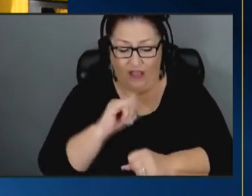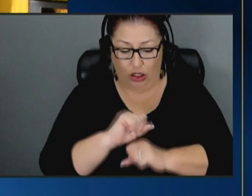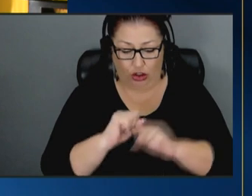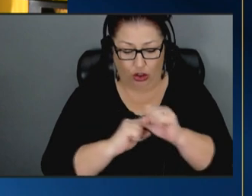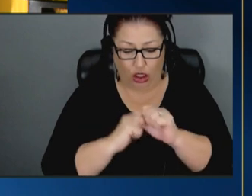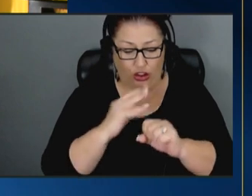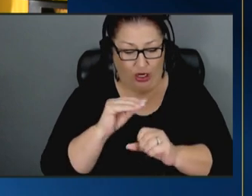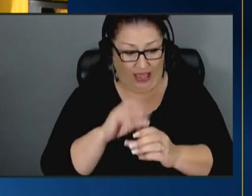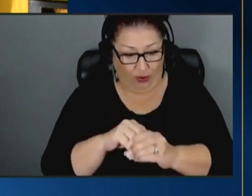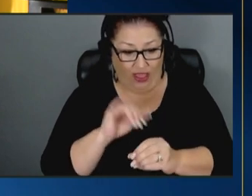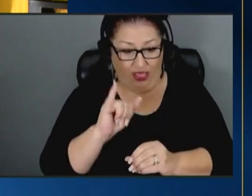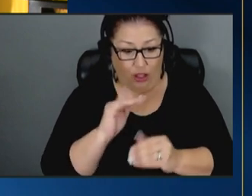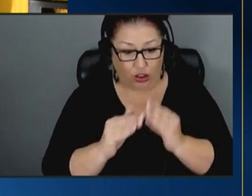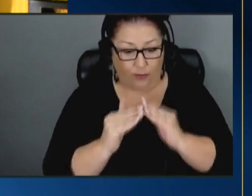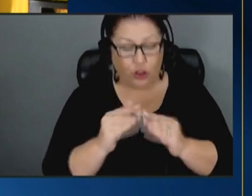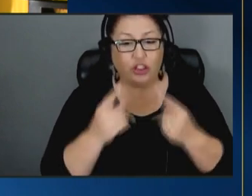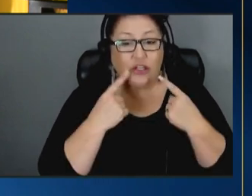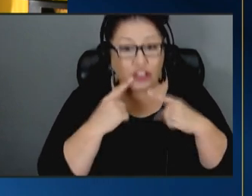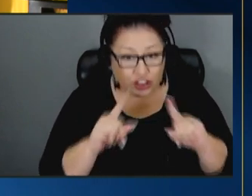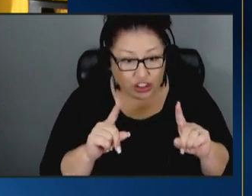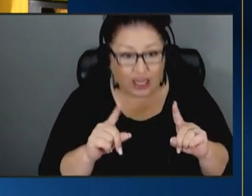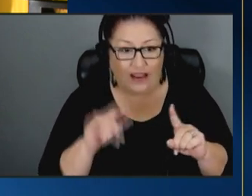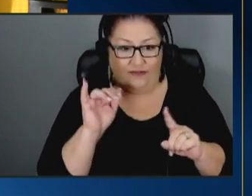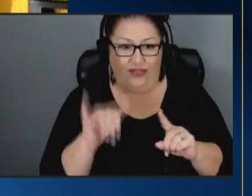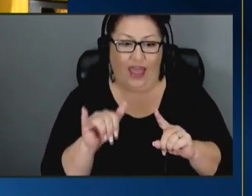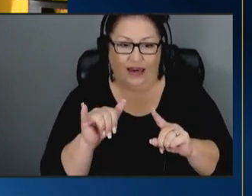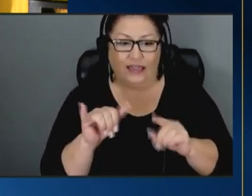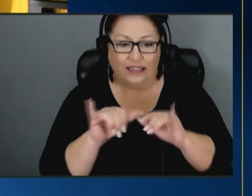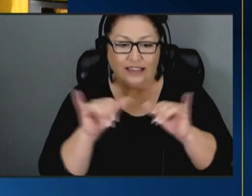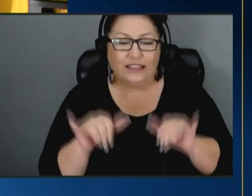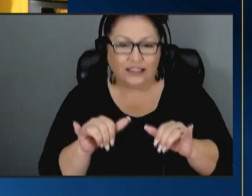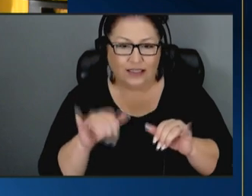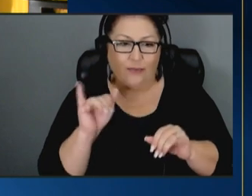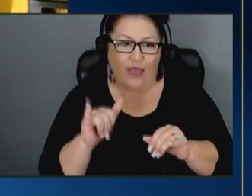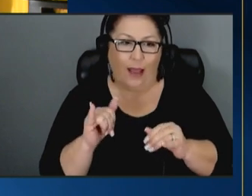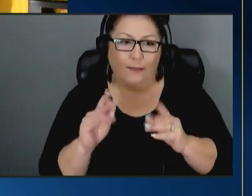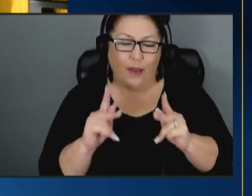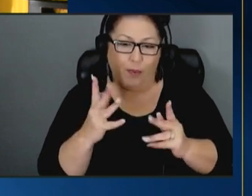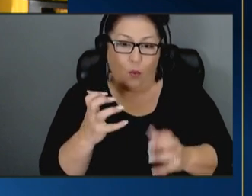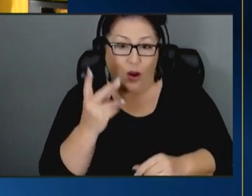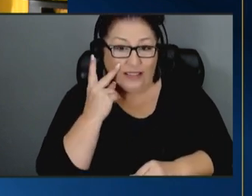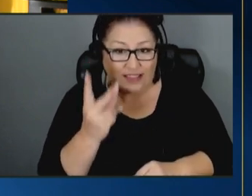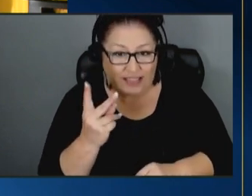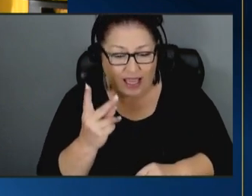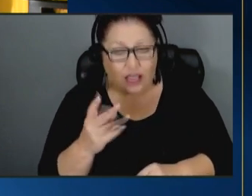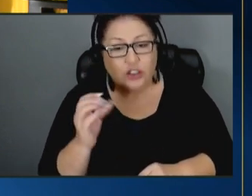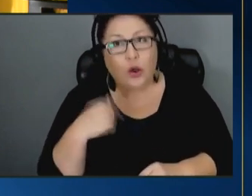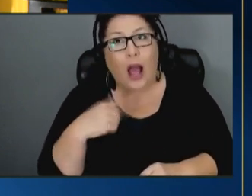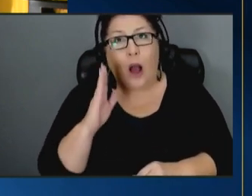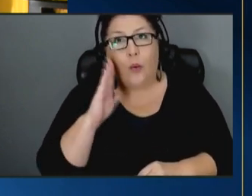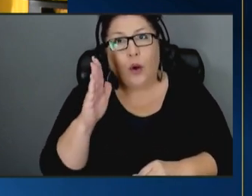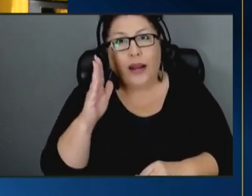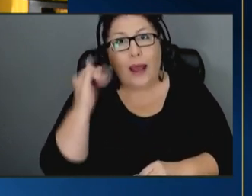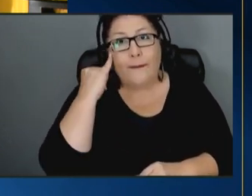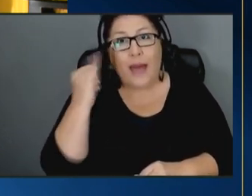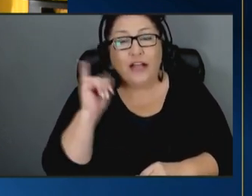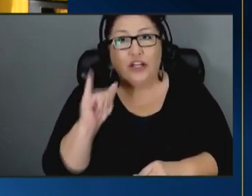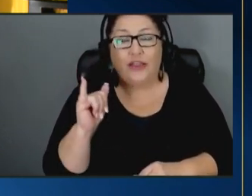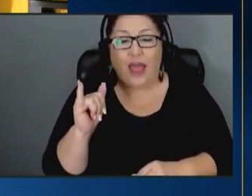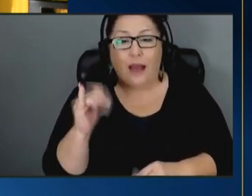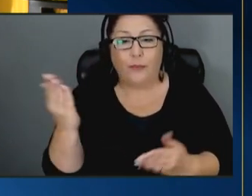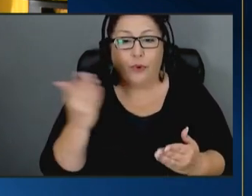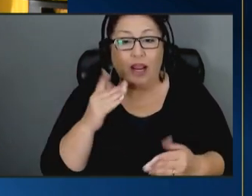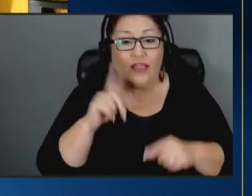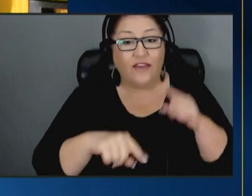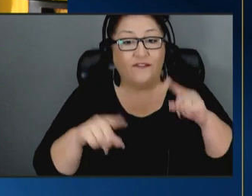achieve the kind of prevention-oriented systems folks would like to see and so i would imagine that bringing those various systems